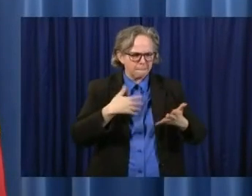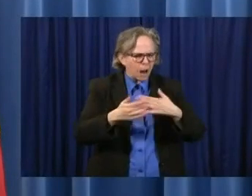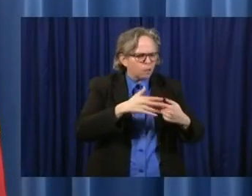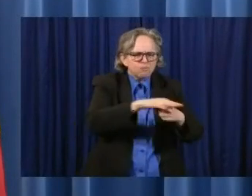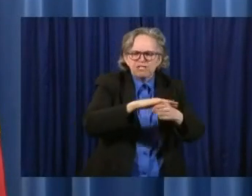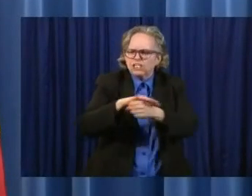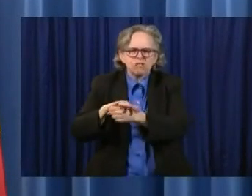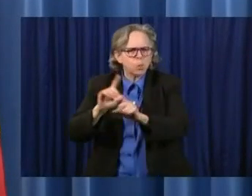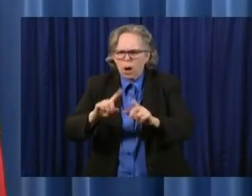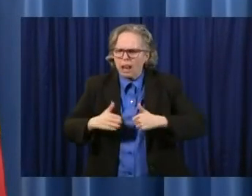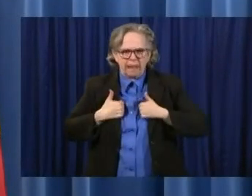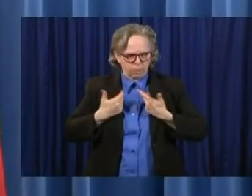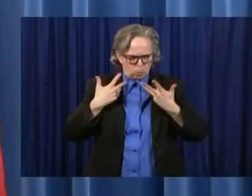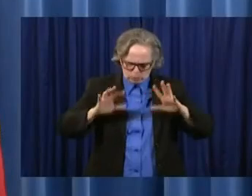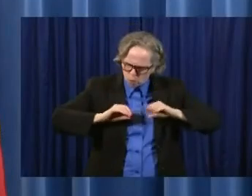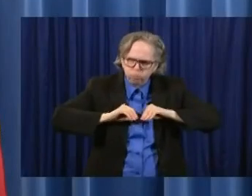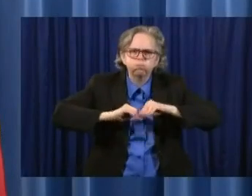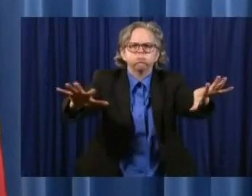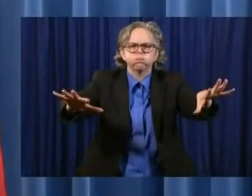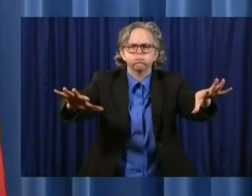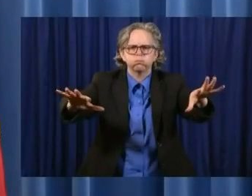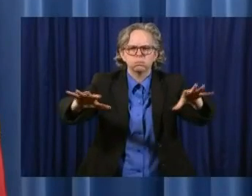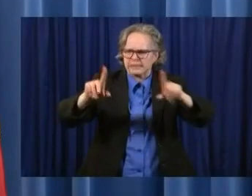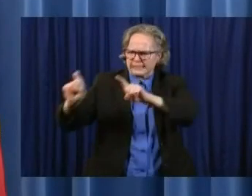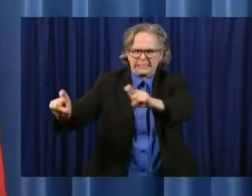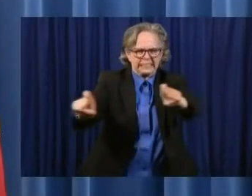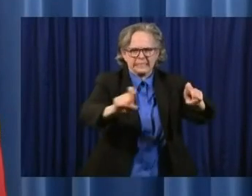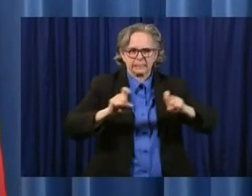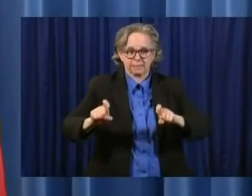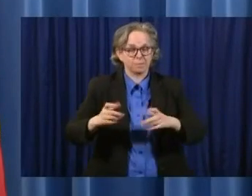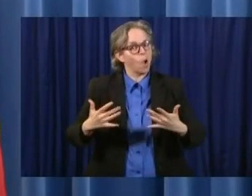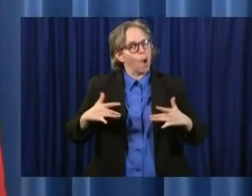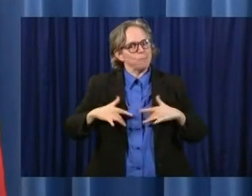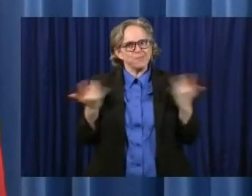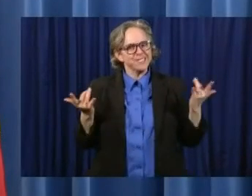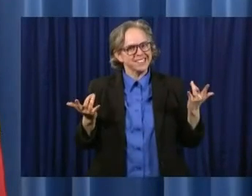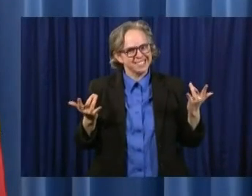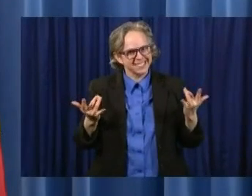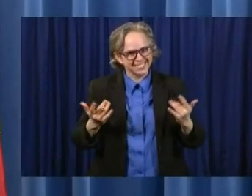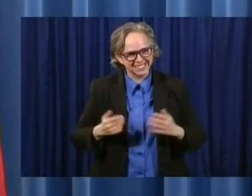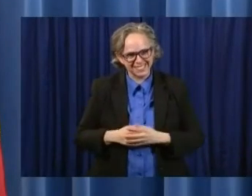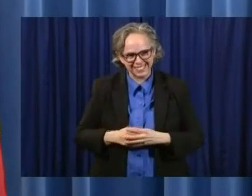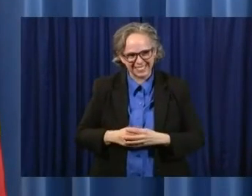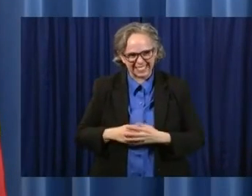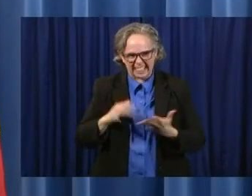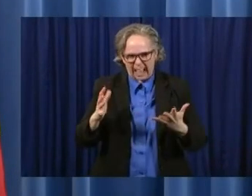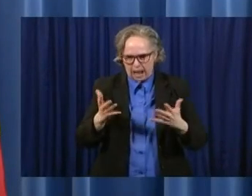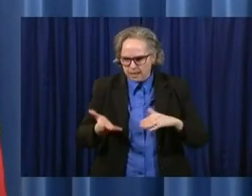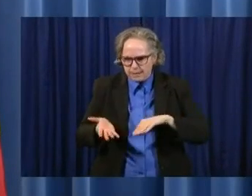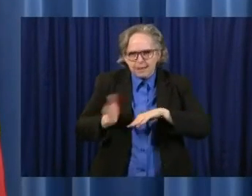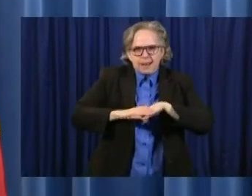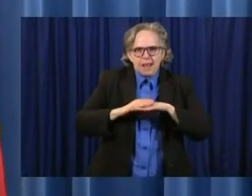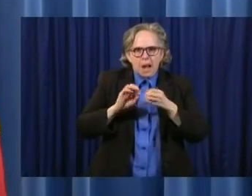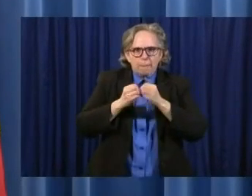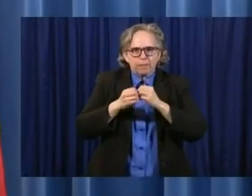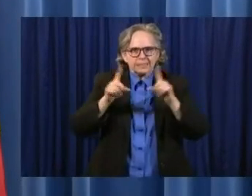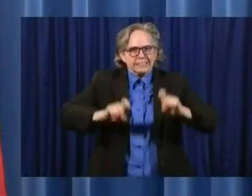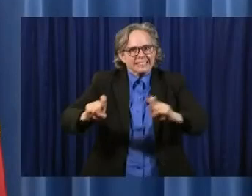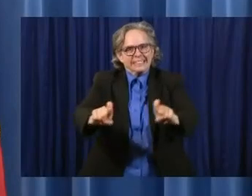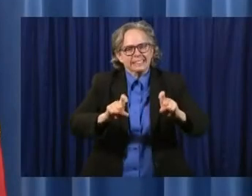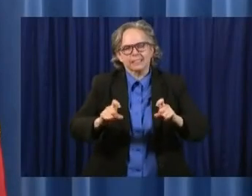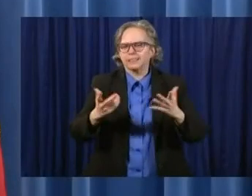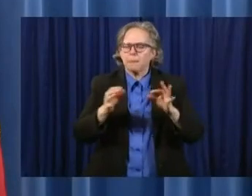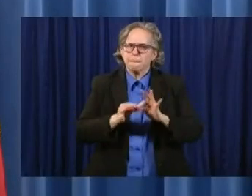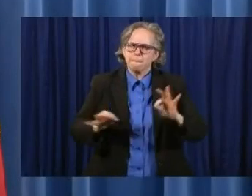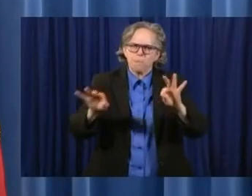very happy about that. This expanded testing is key, really, to protecting Ohioans, and